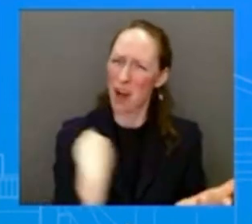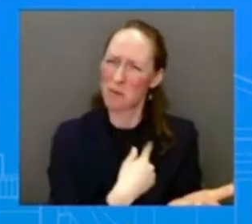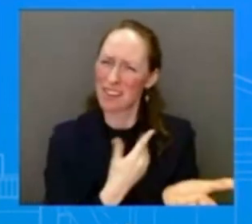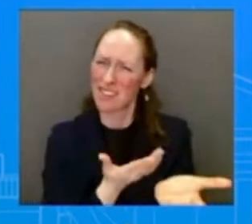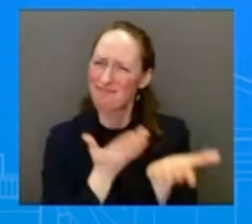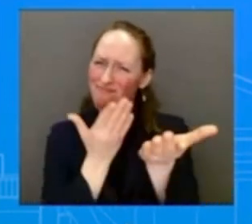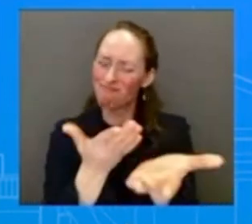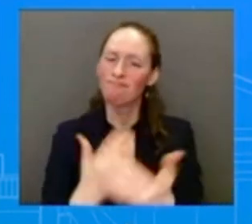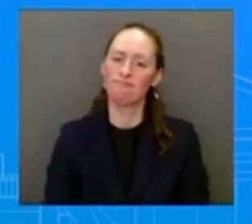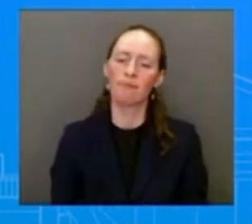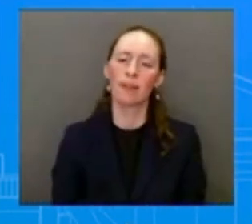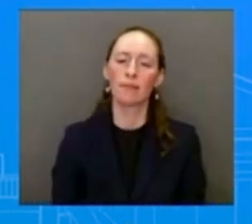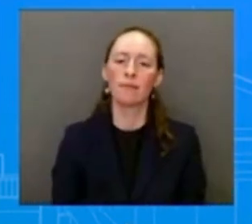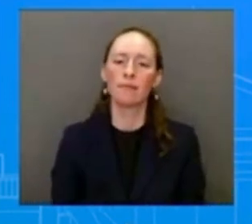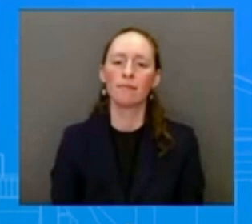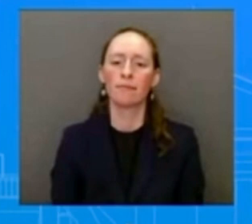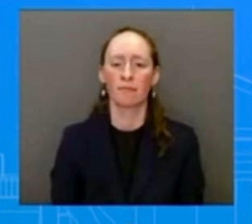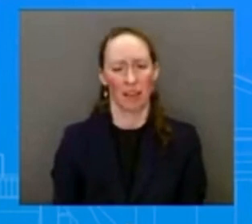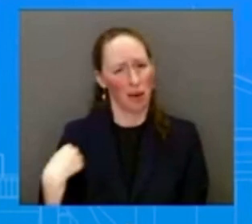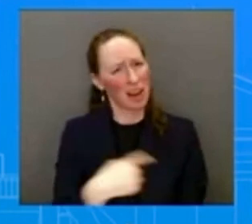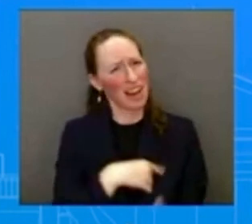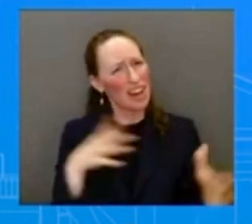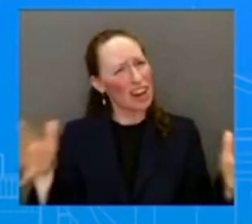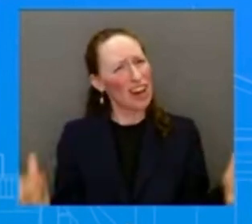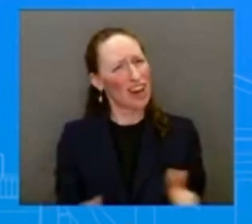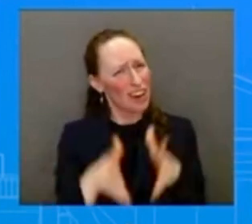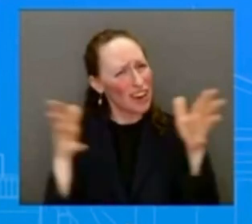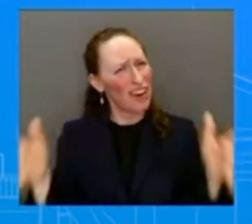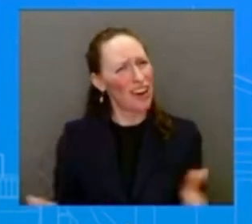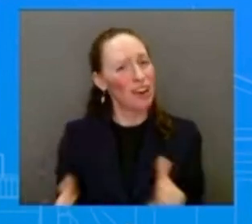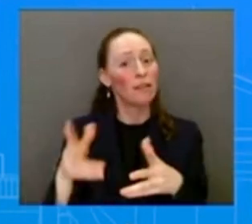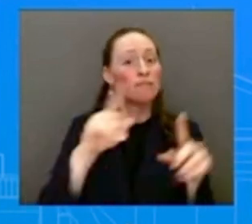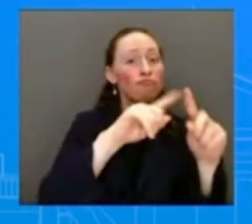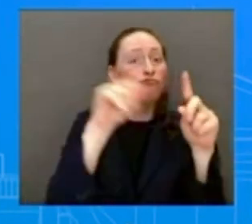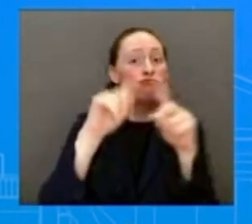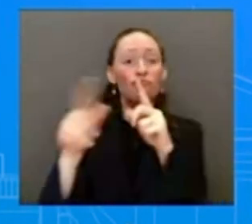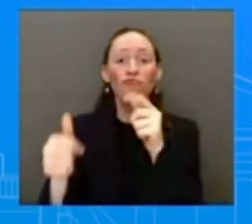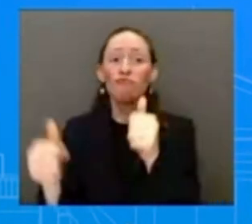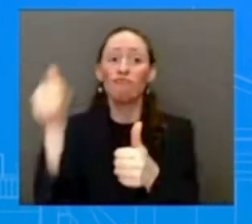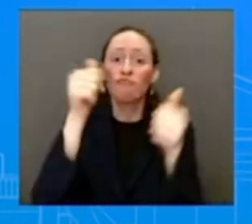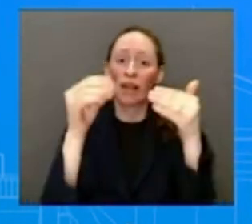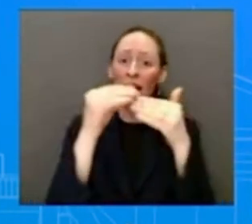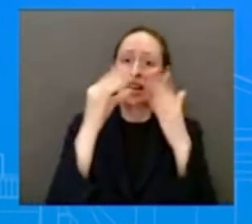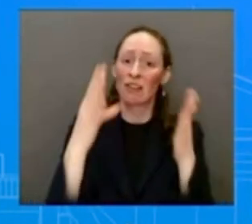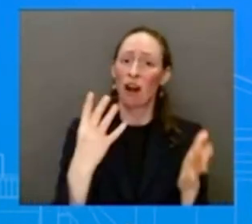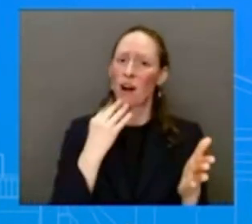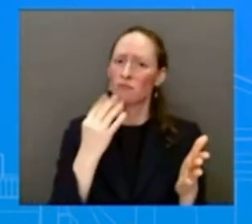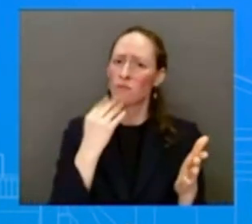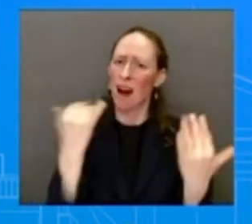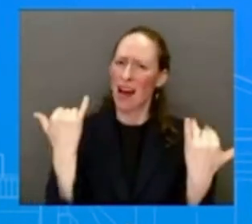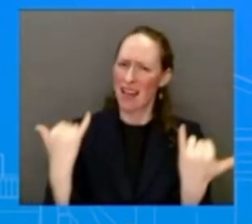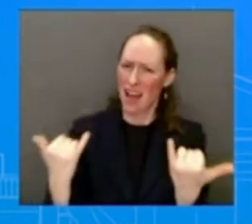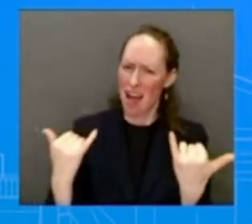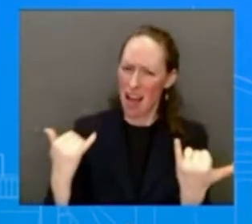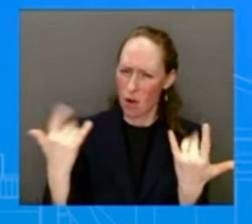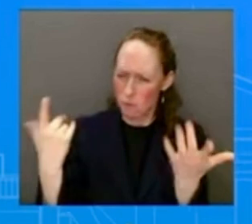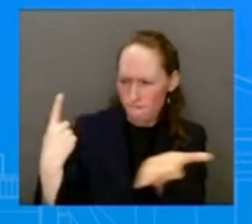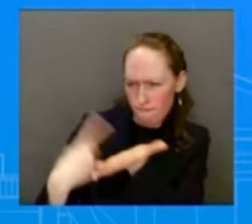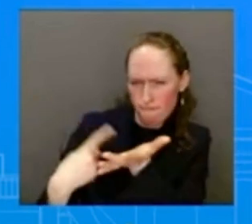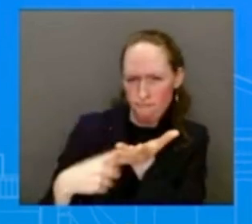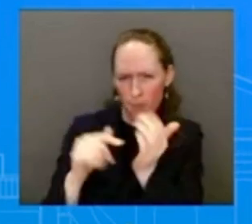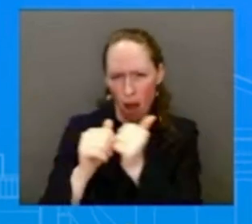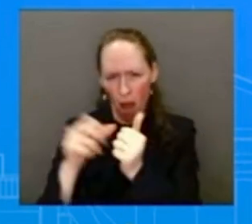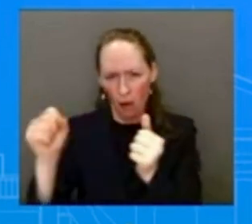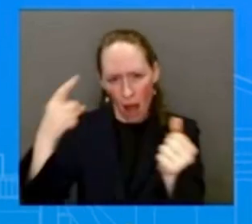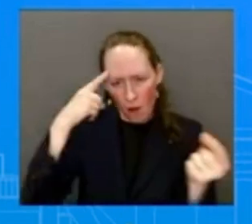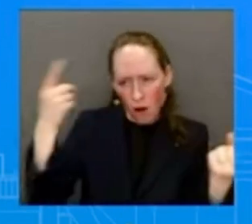compromise as soon as possible. We believe that it is the best path forward for Israel and all of